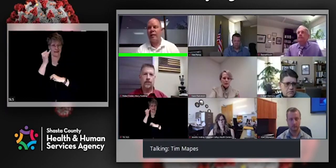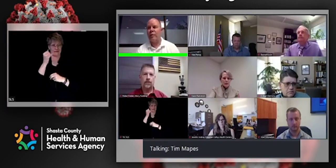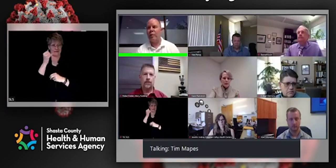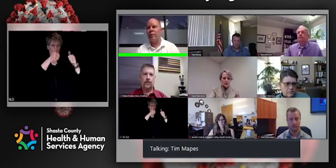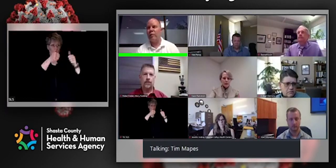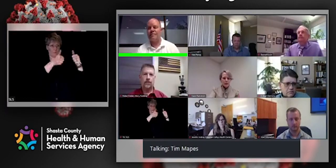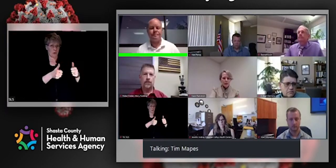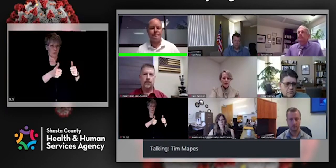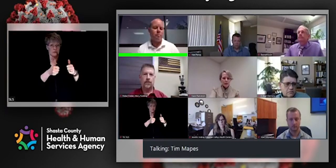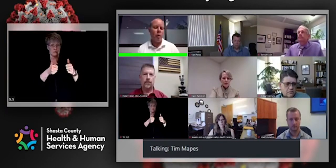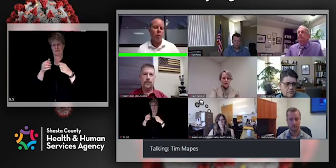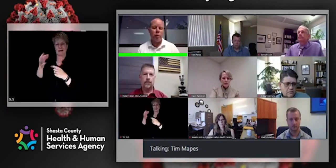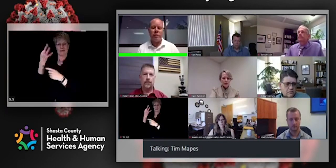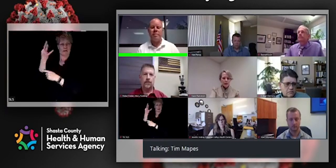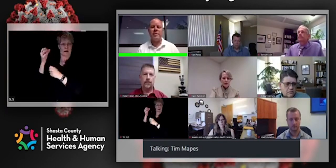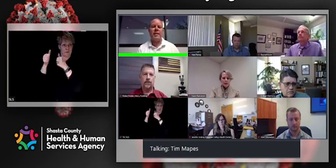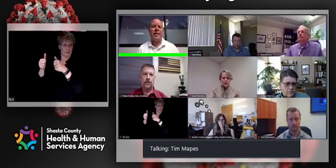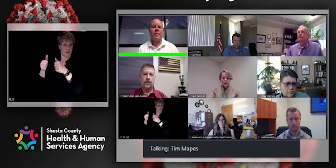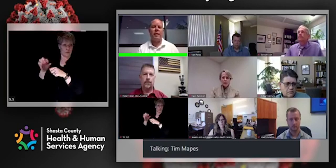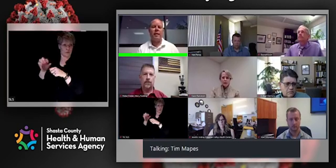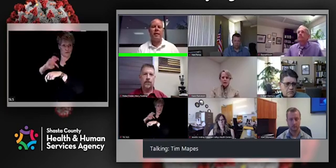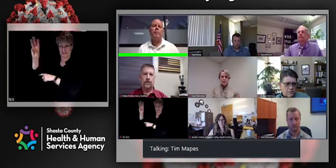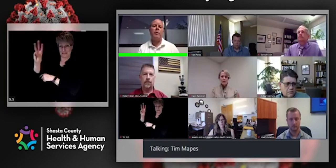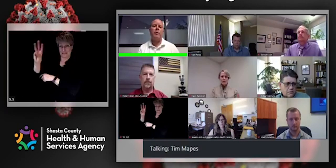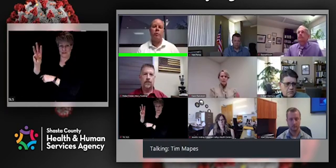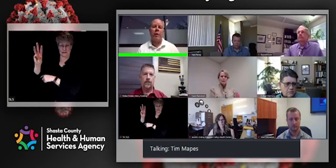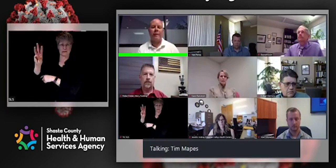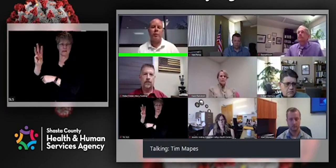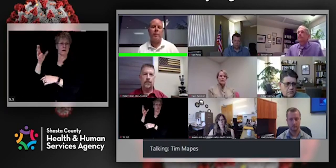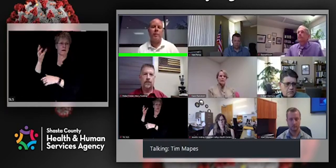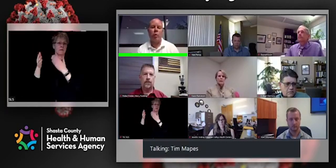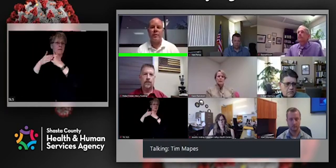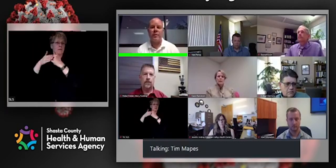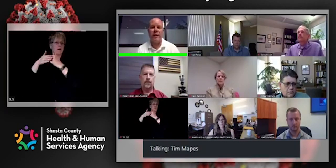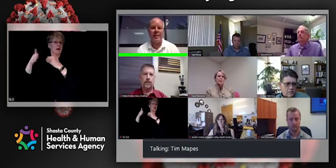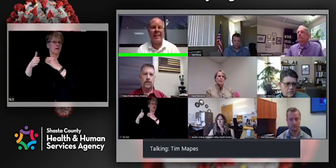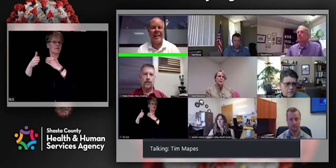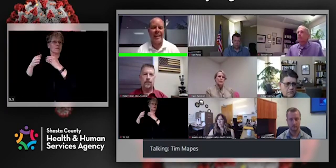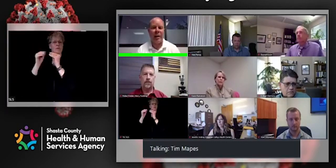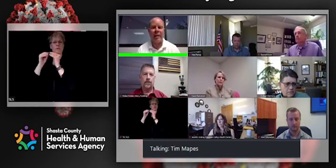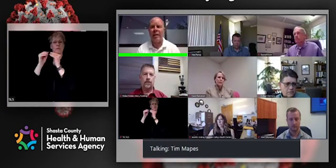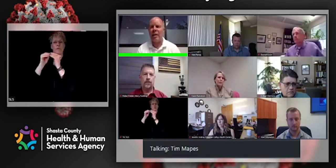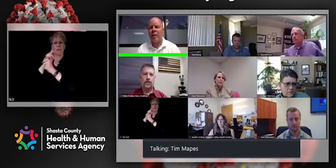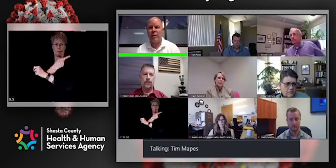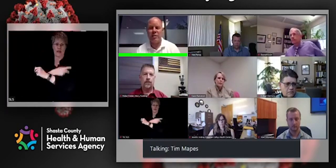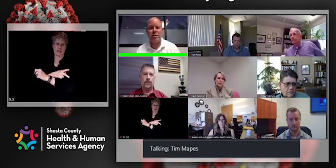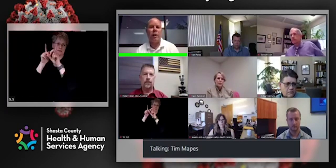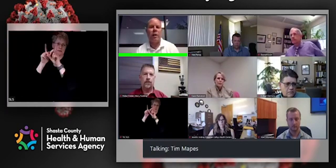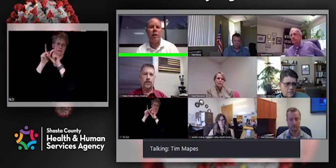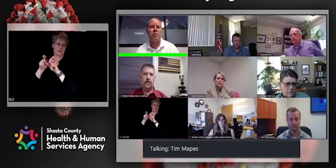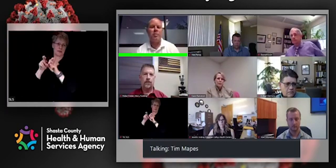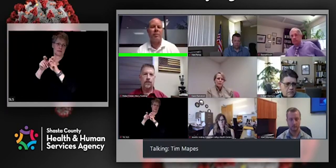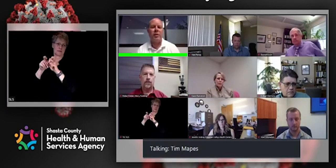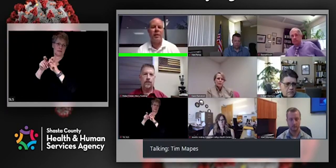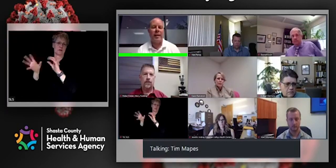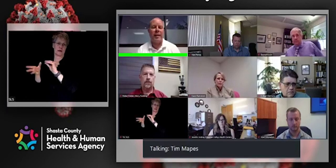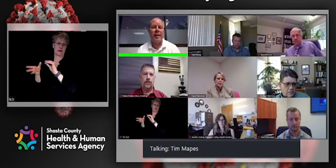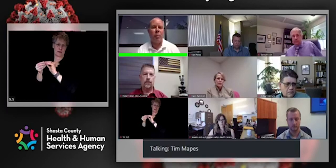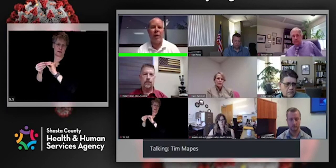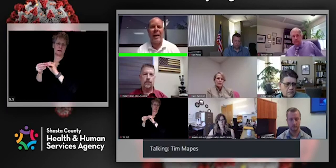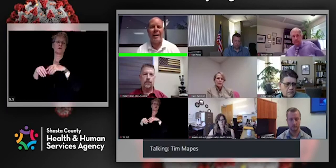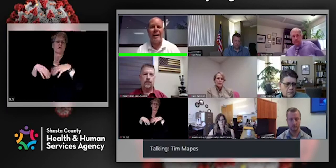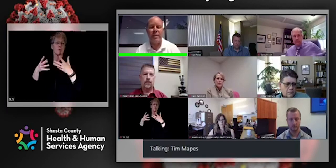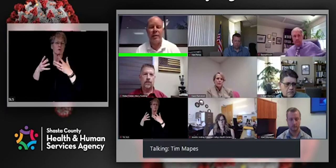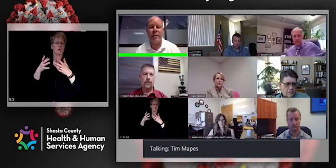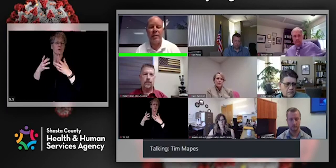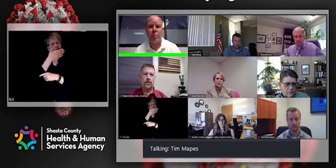that day. And if you were to miss that cutoff time, those would have to be reported the next day anyway. So this is going to also be able